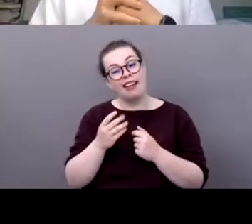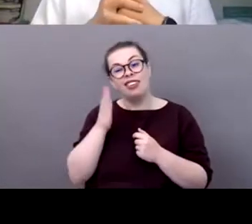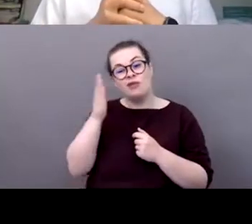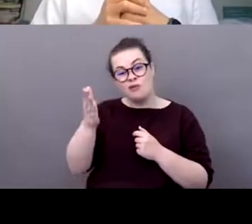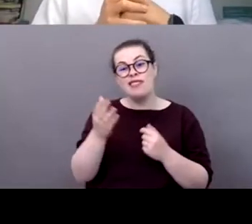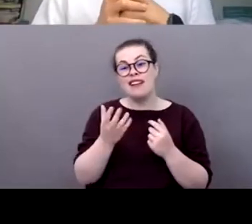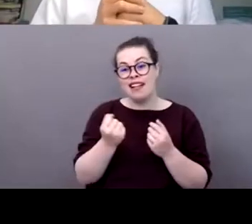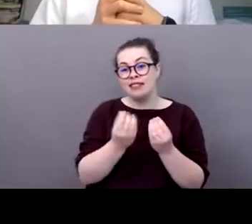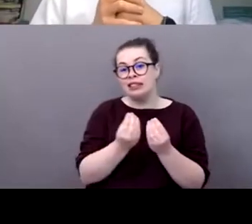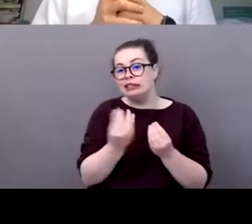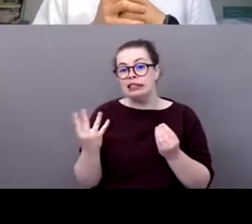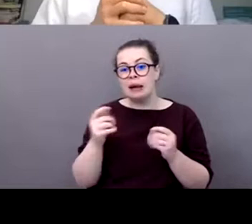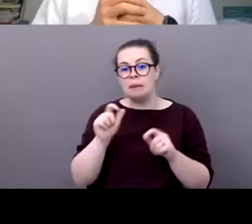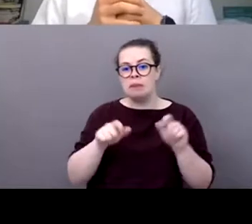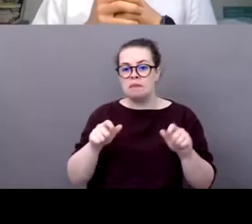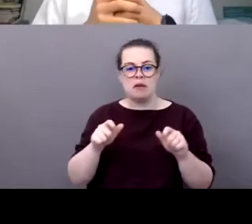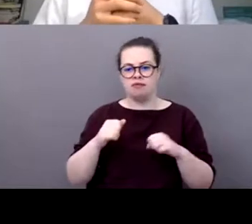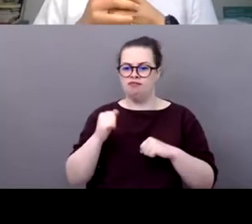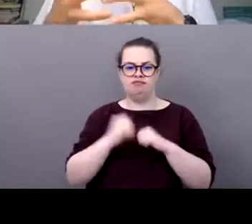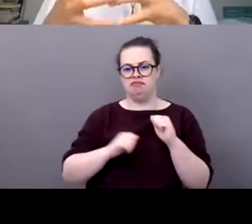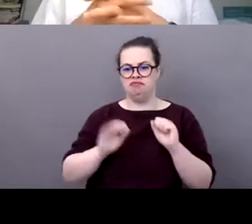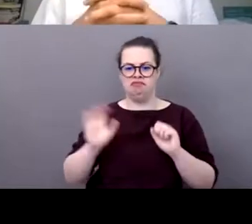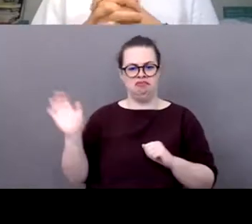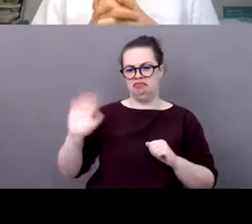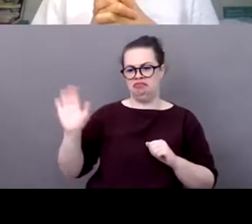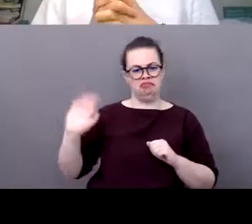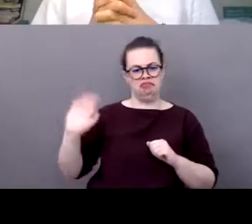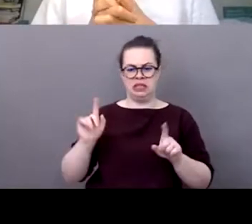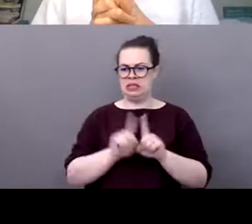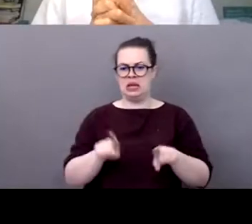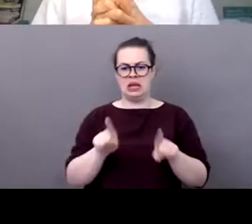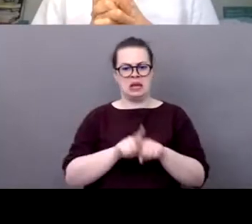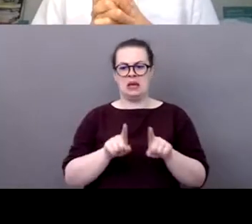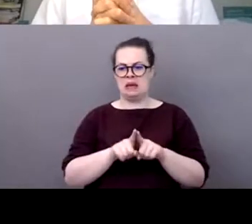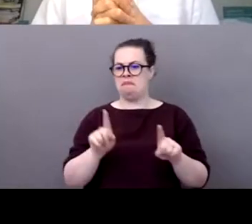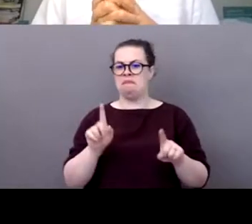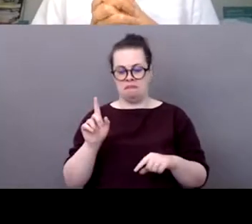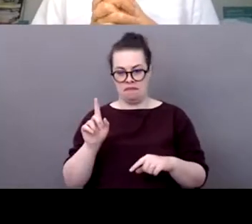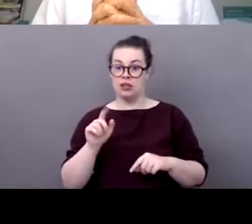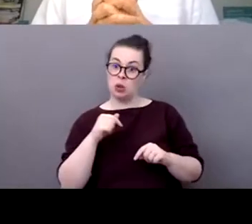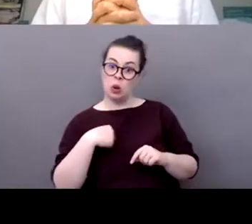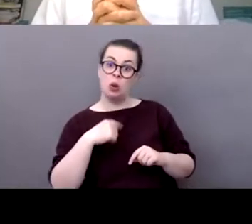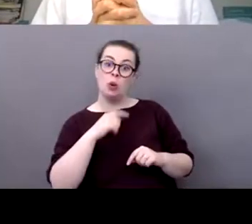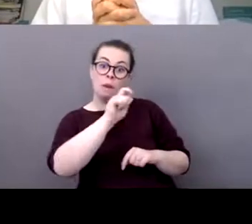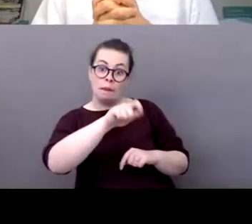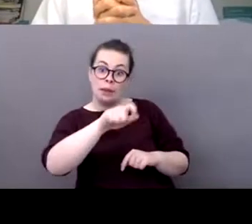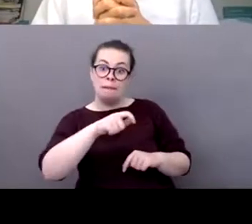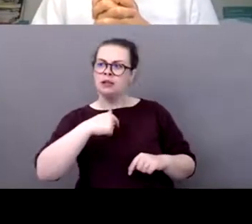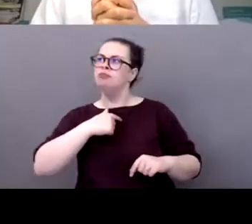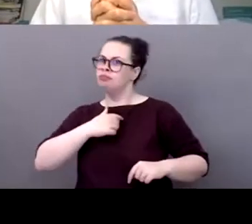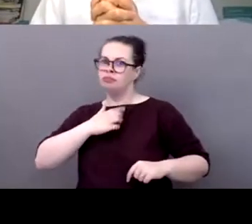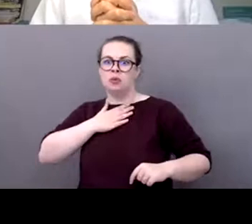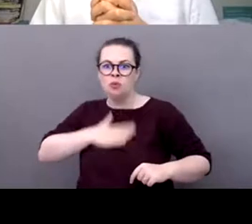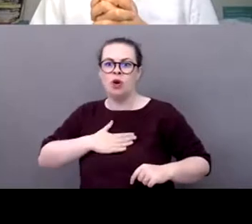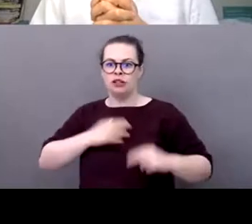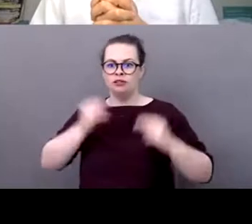but we we should start by the people who have this energy this will to to change and to to speak up